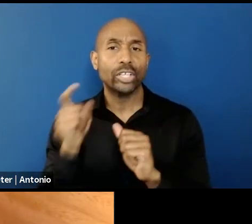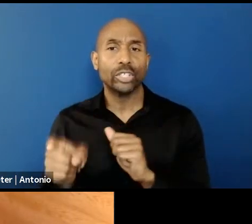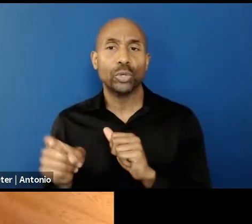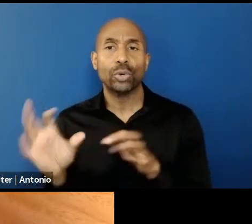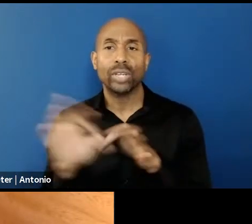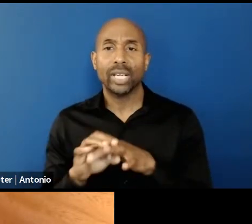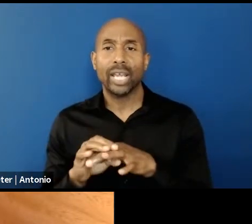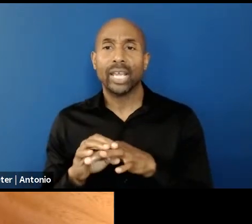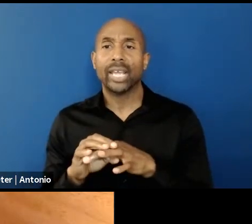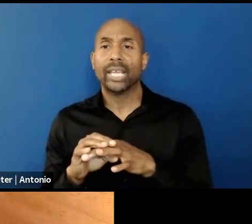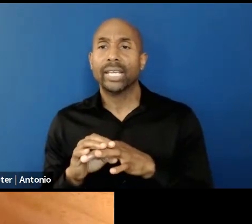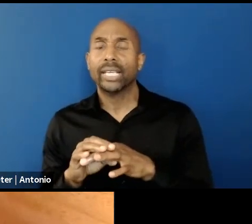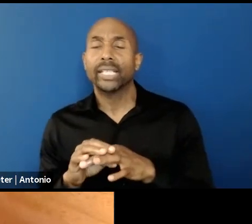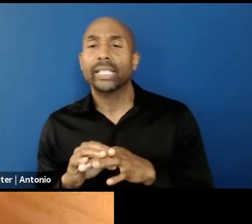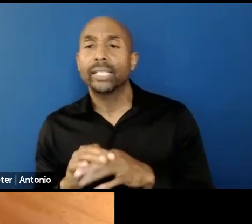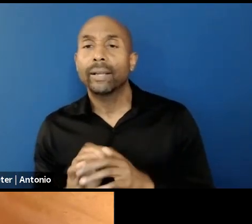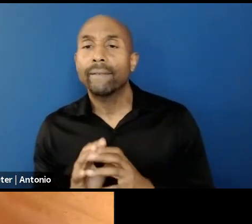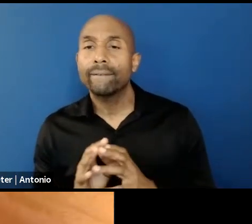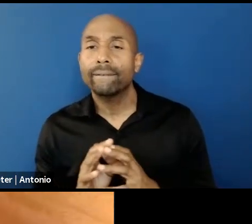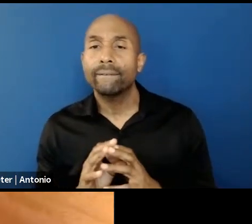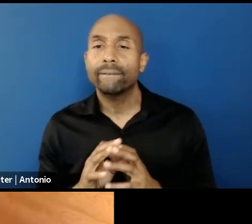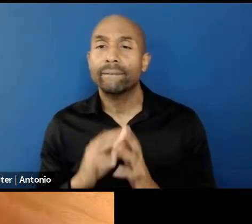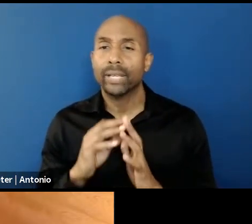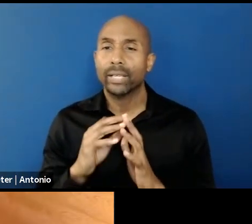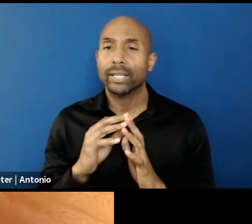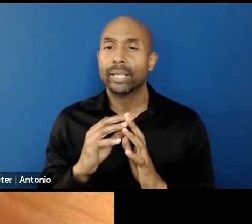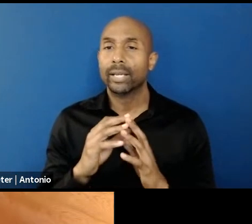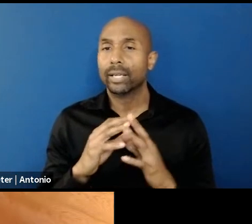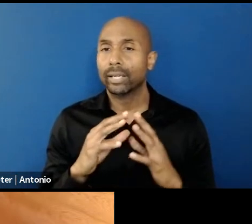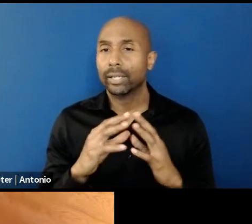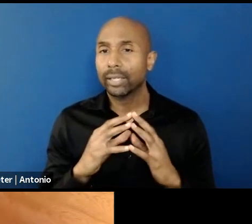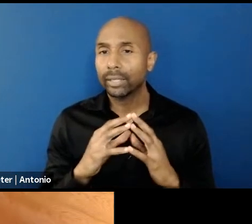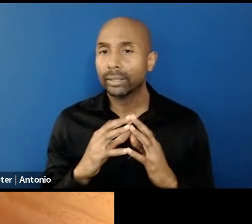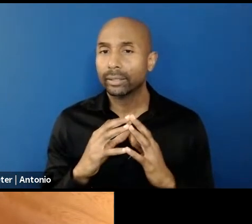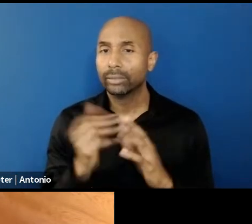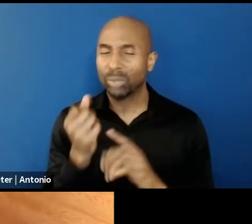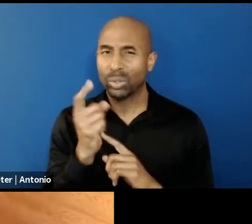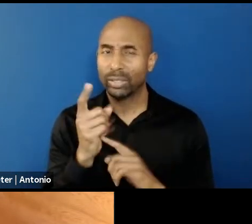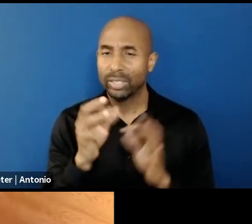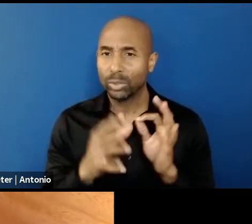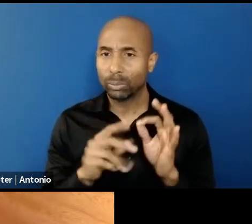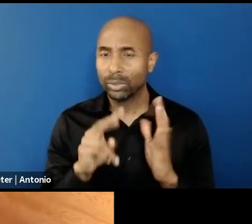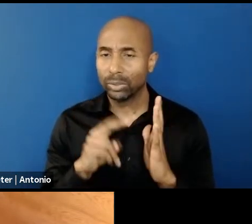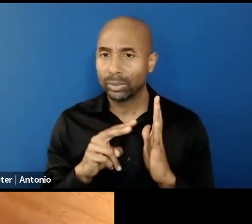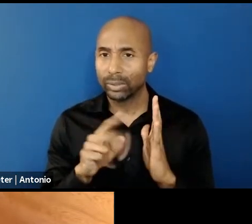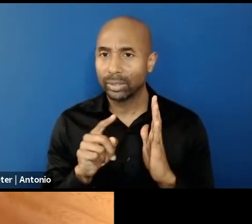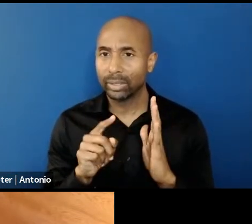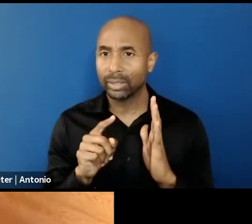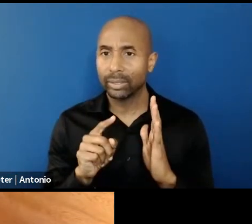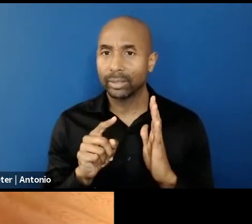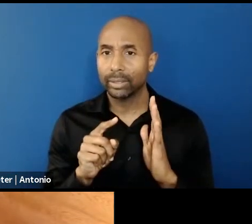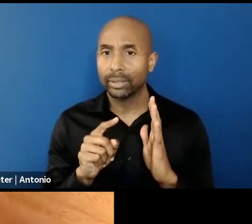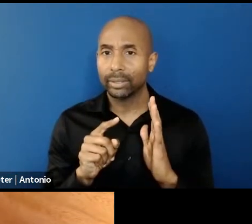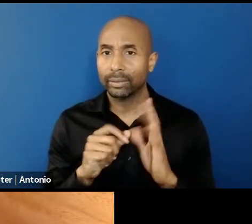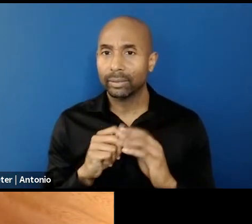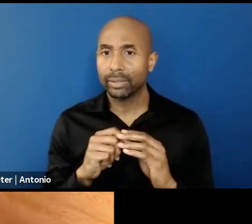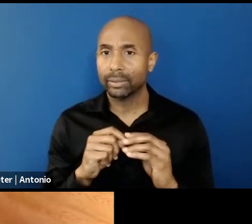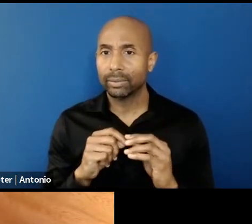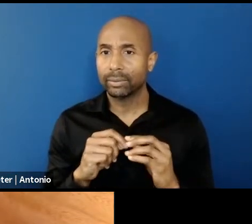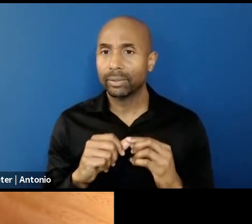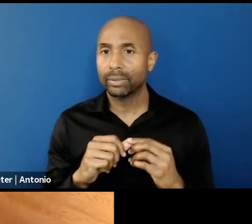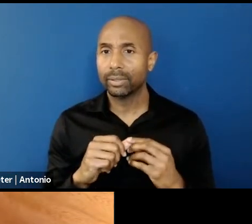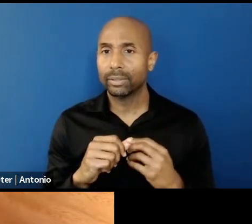pointing to and the places where you were living? Did you intend for the works to have a link with the place you were in?